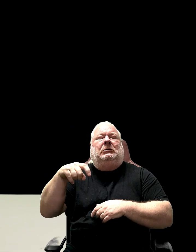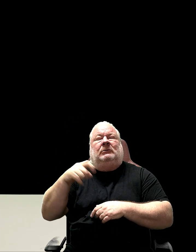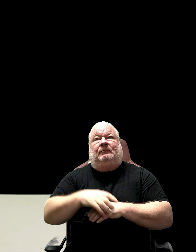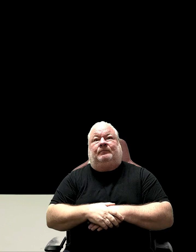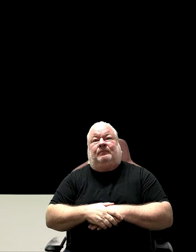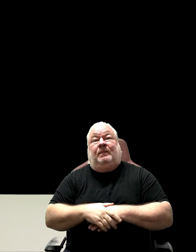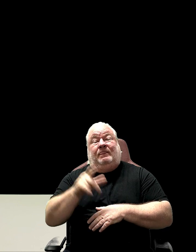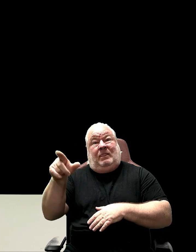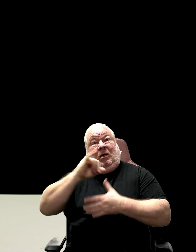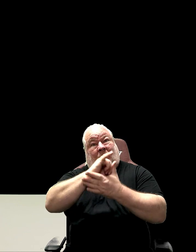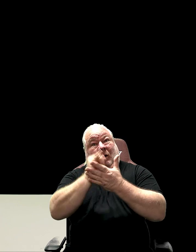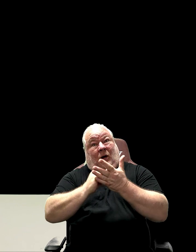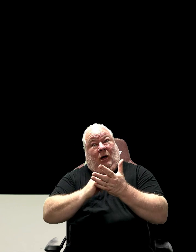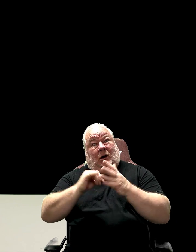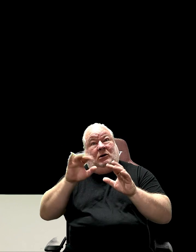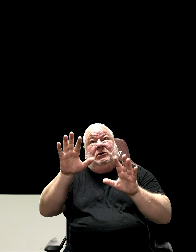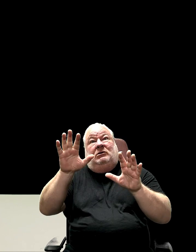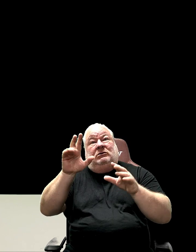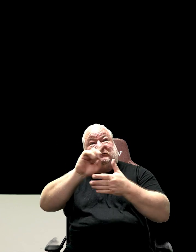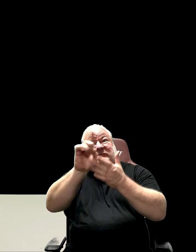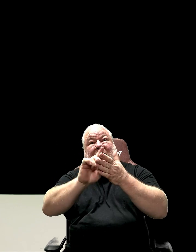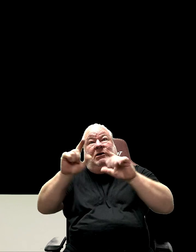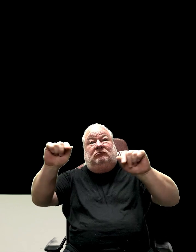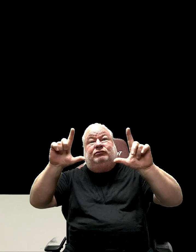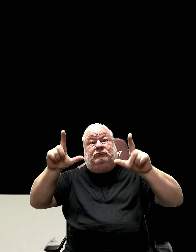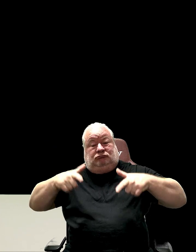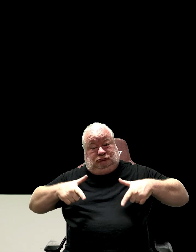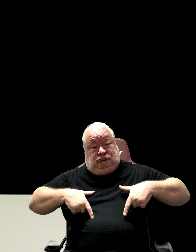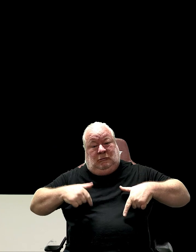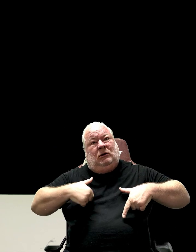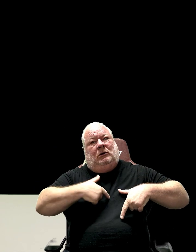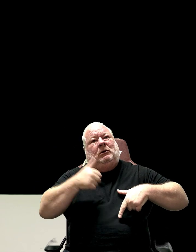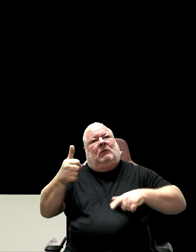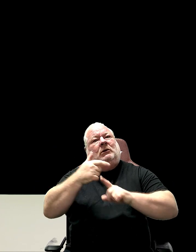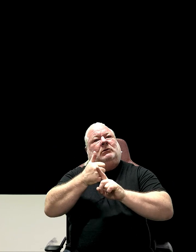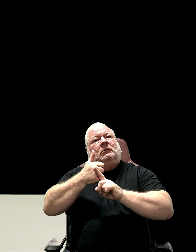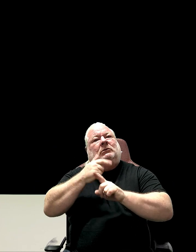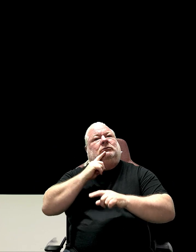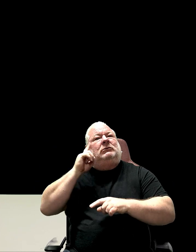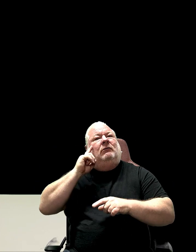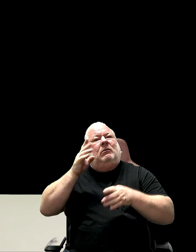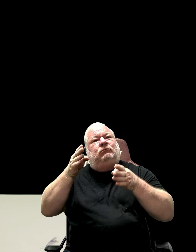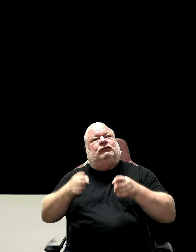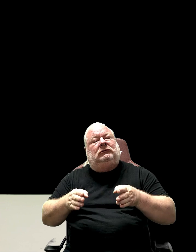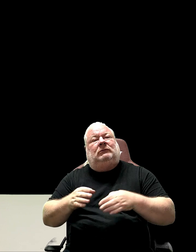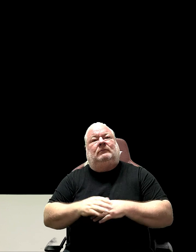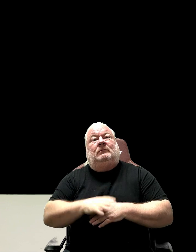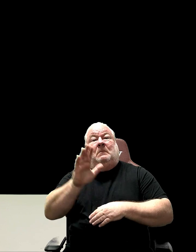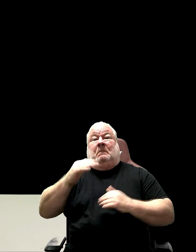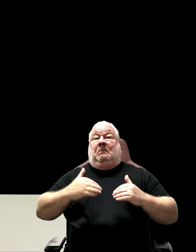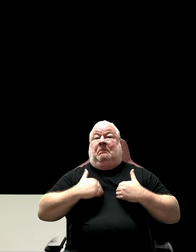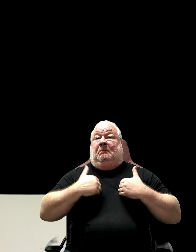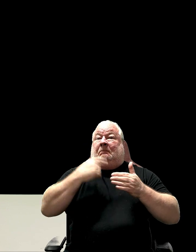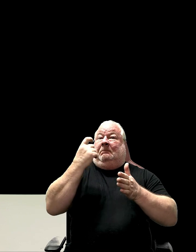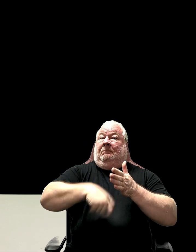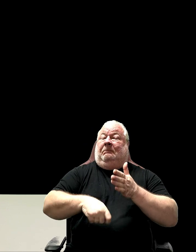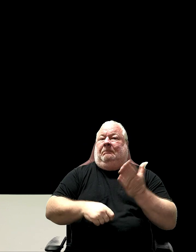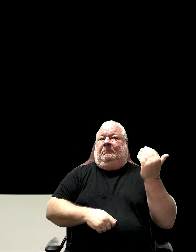The artwork was created by an artist who is Deaf. Prizes are Youth